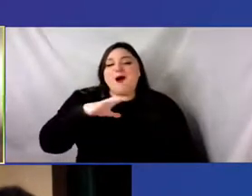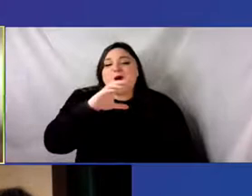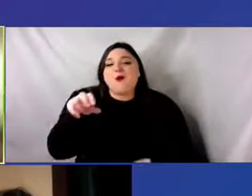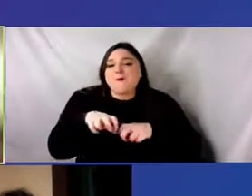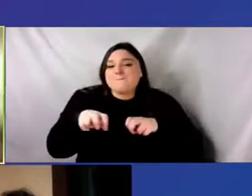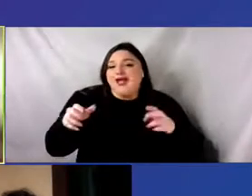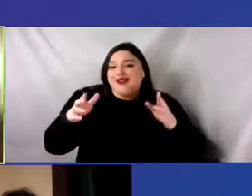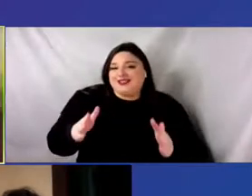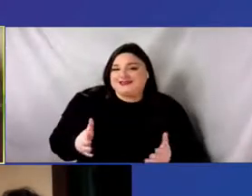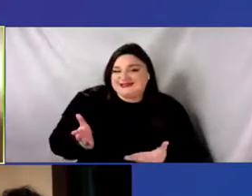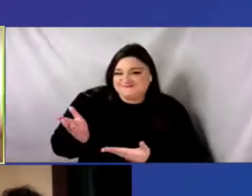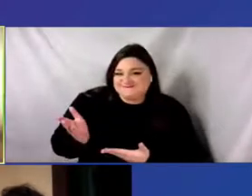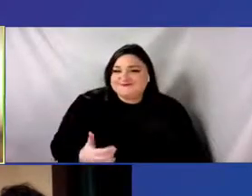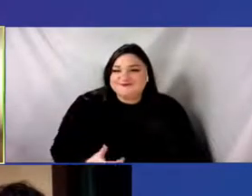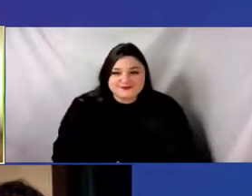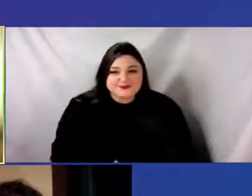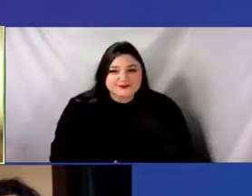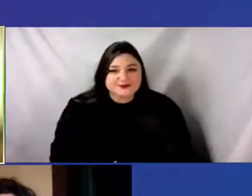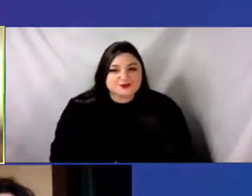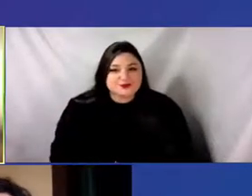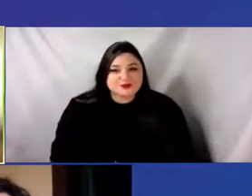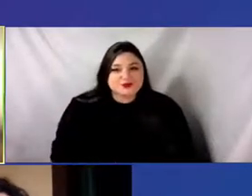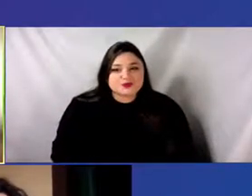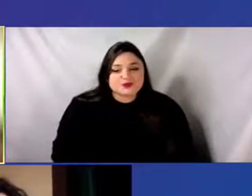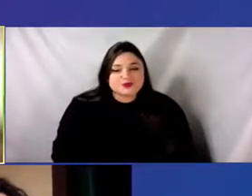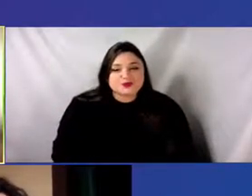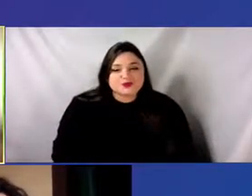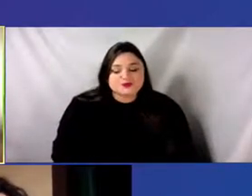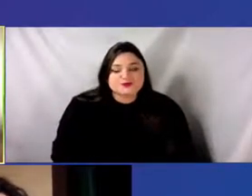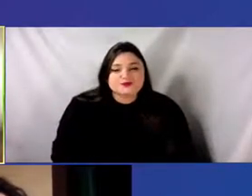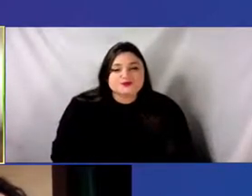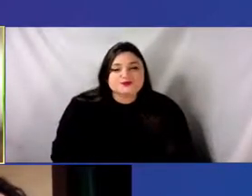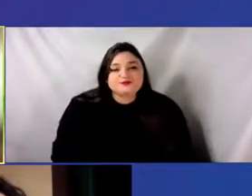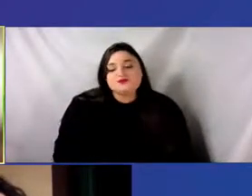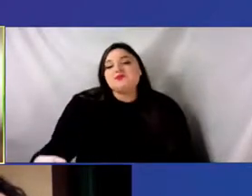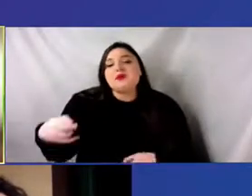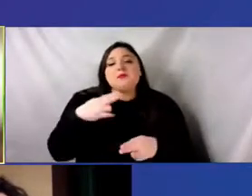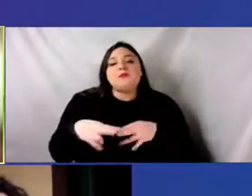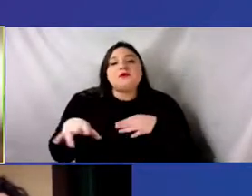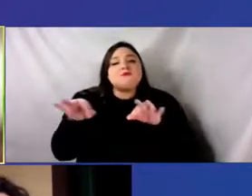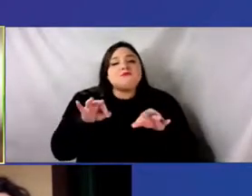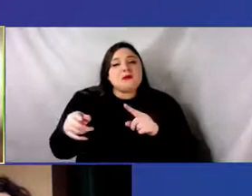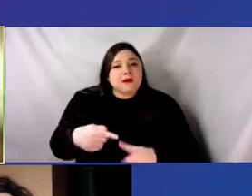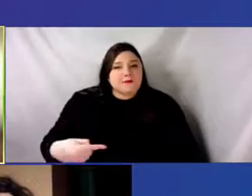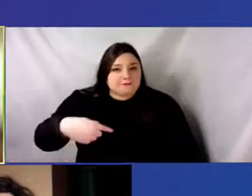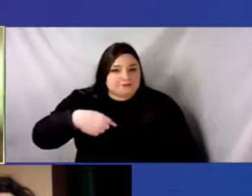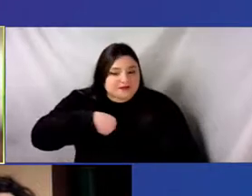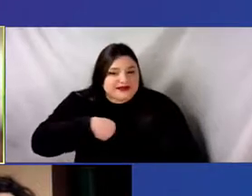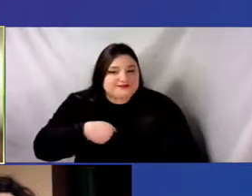me is it's my pleasure and joy to be here.